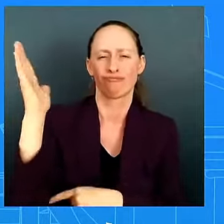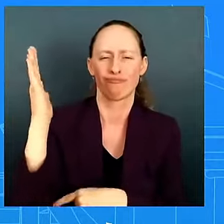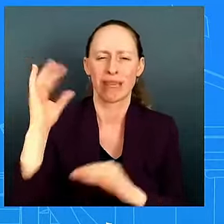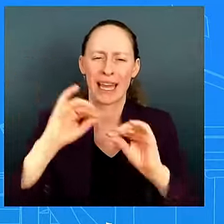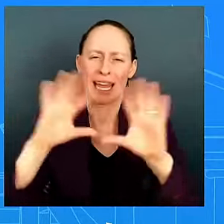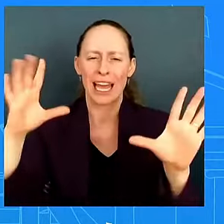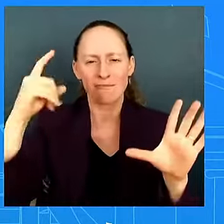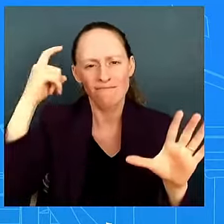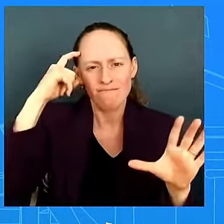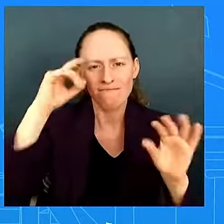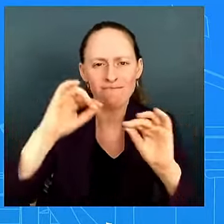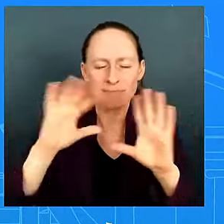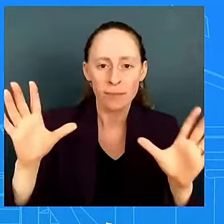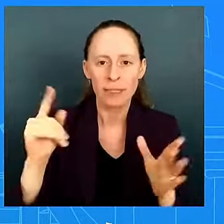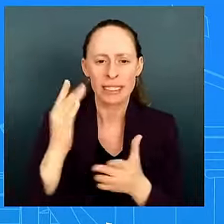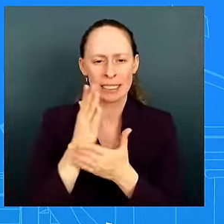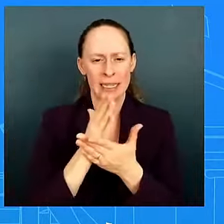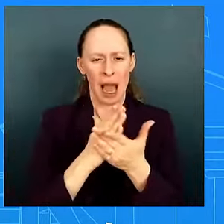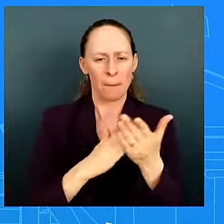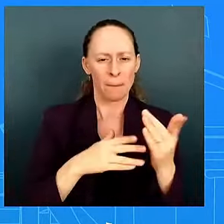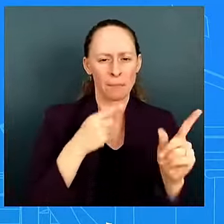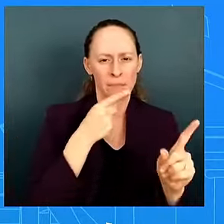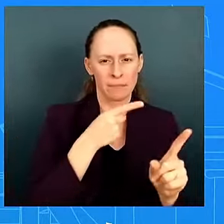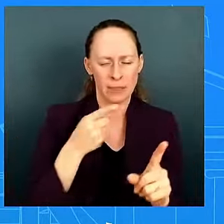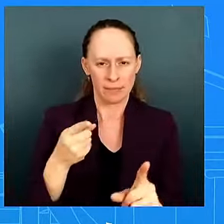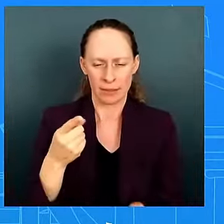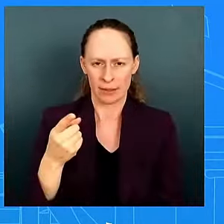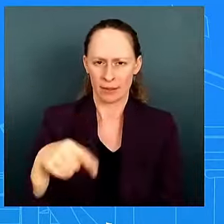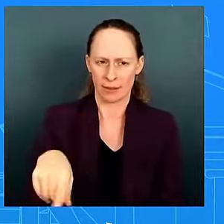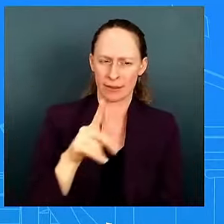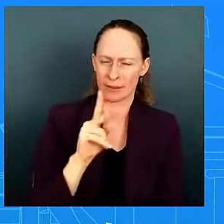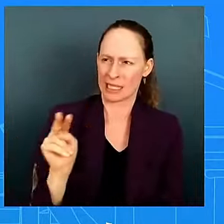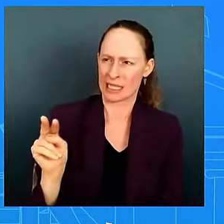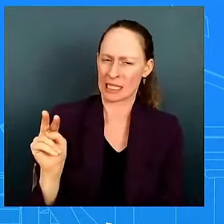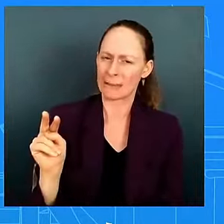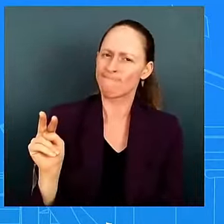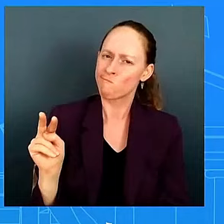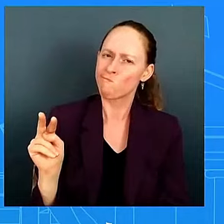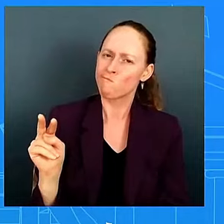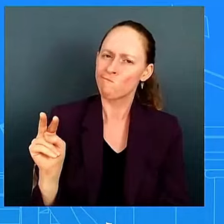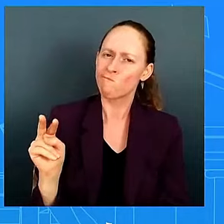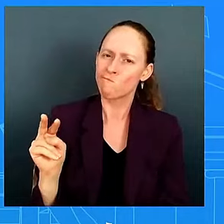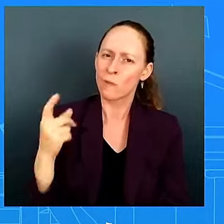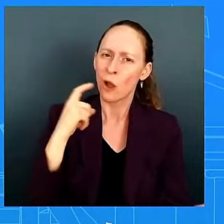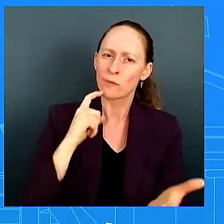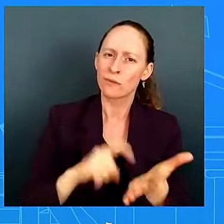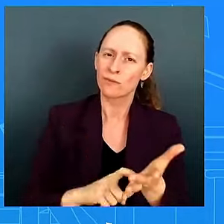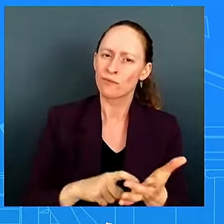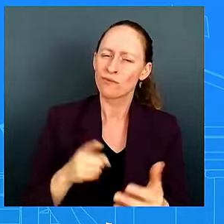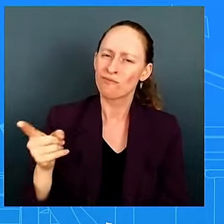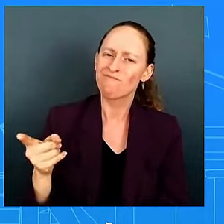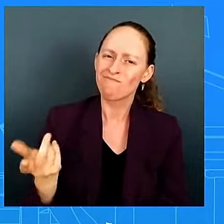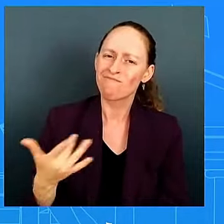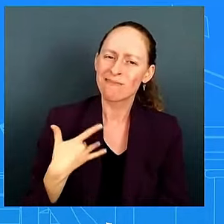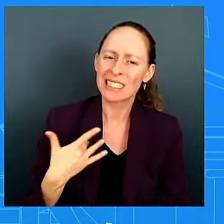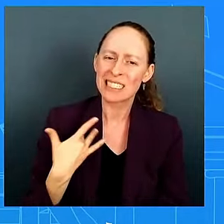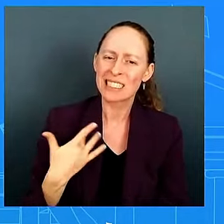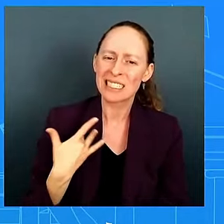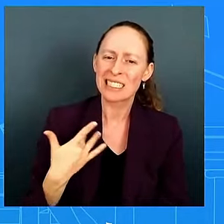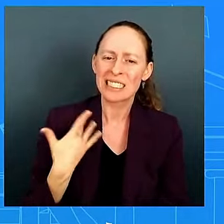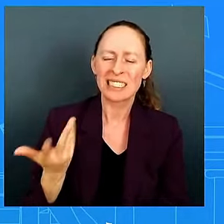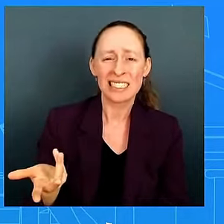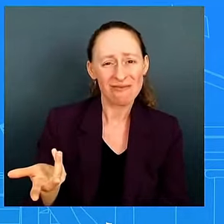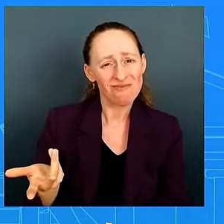that what happened what americans saw at the debate has a precursor what do you say to them so i want to be mindful and respect your